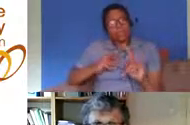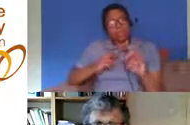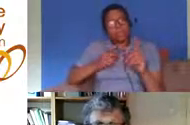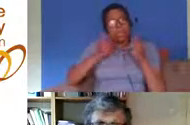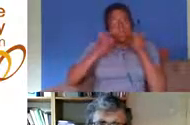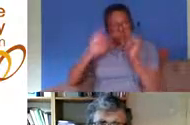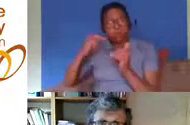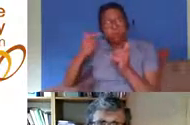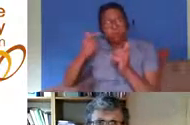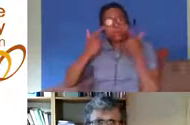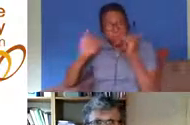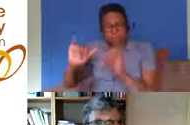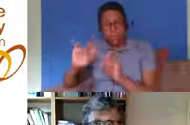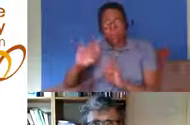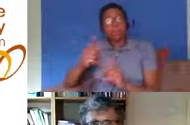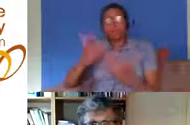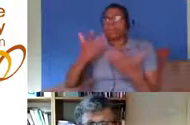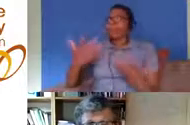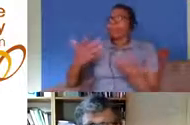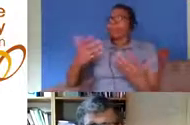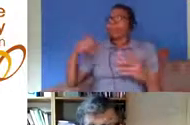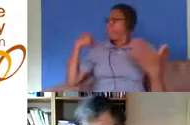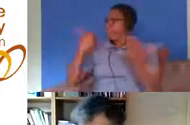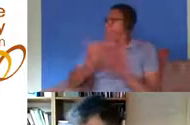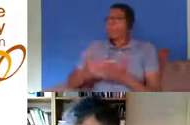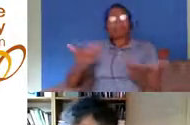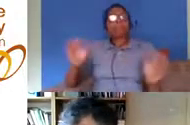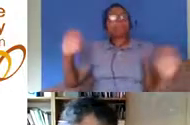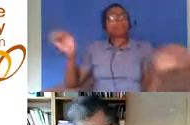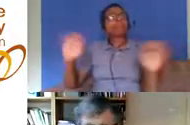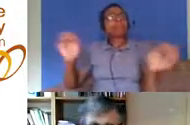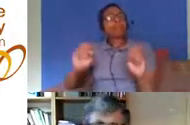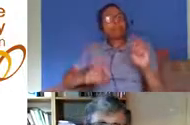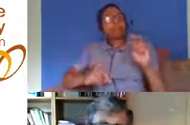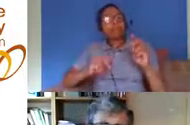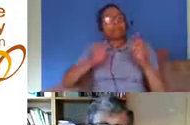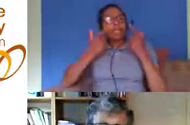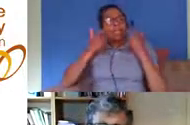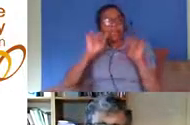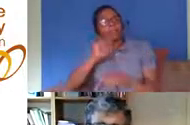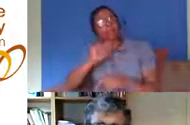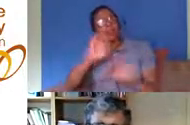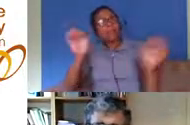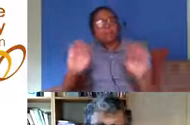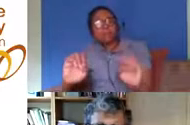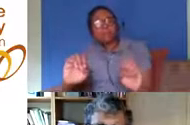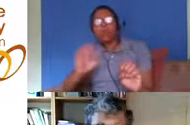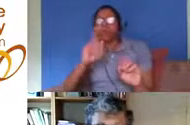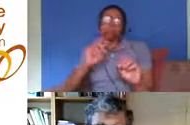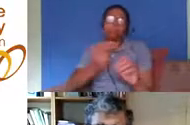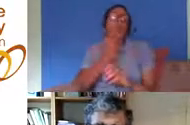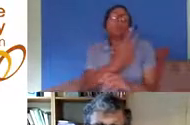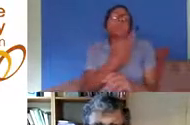it's it's found it impossible to do risk assessments when we know that this is a a significant way of of